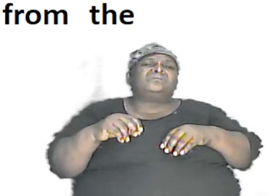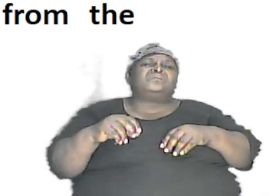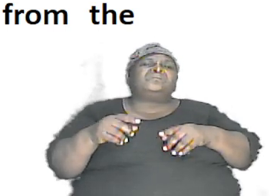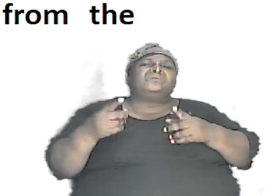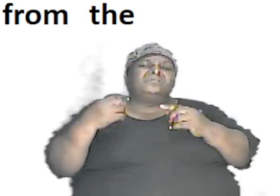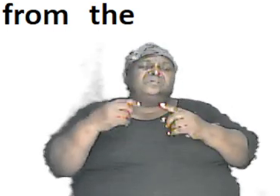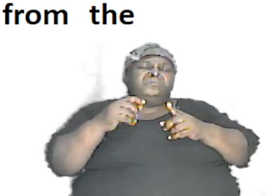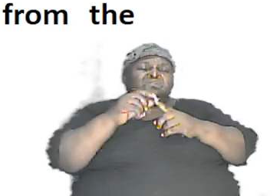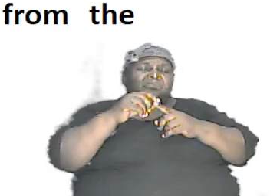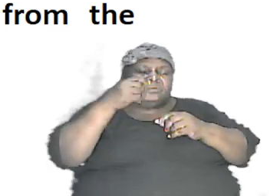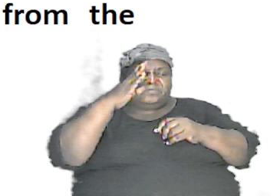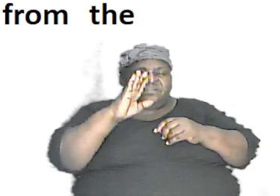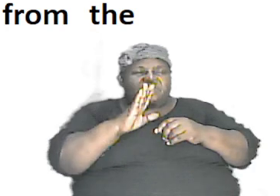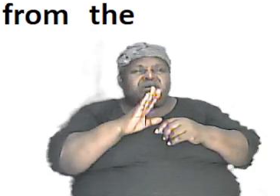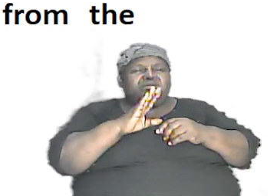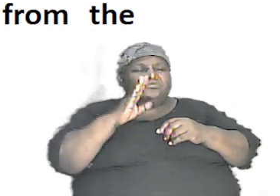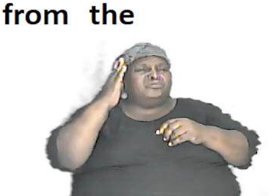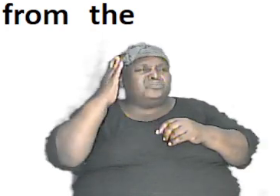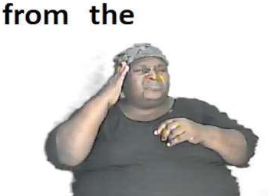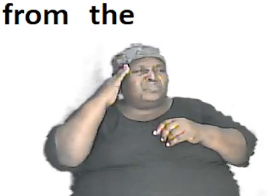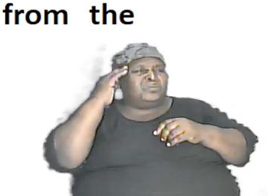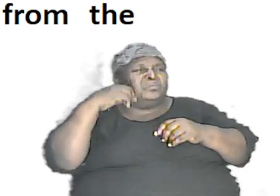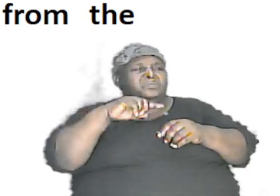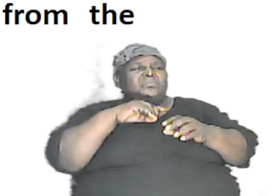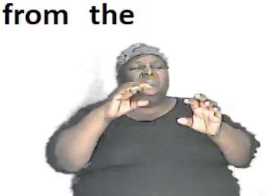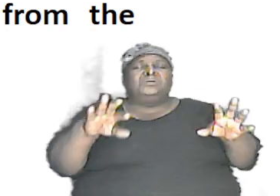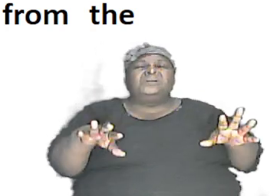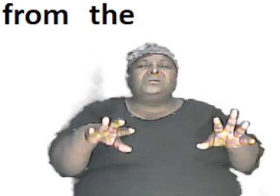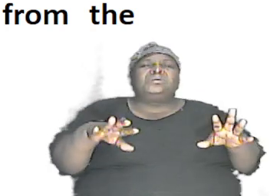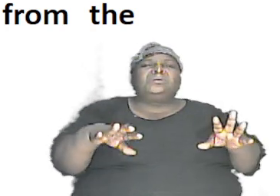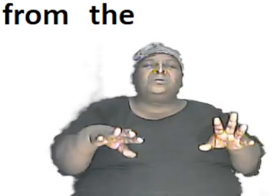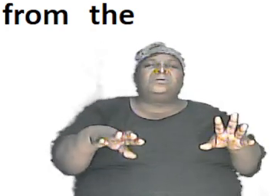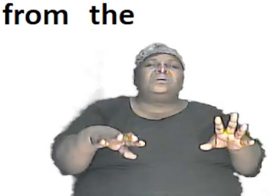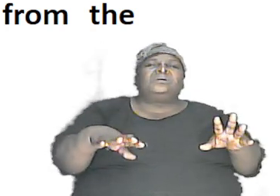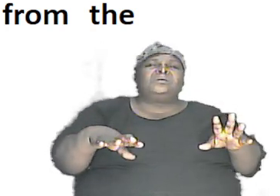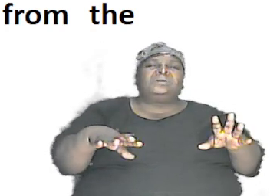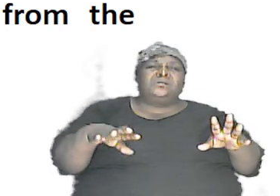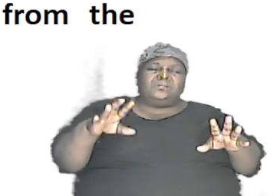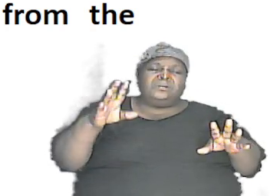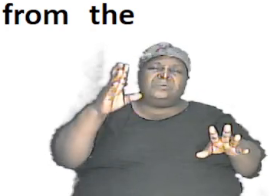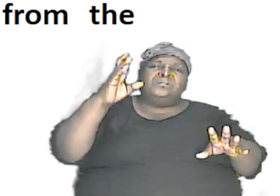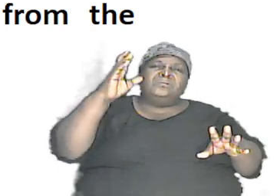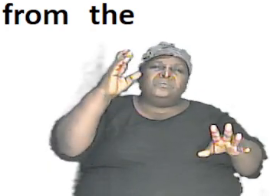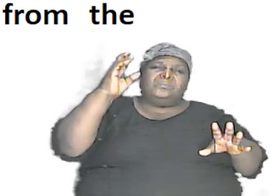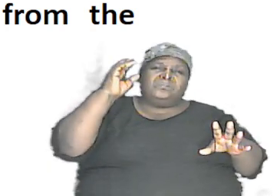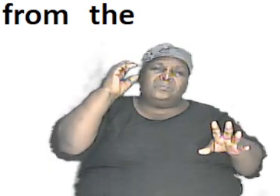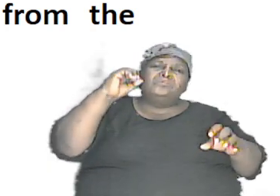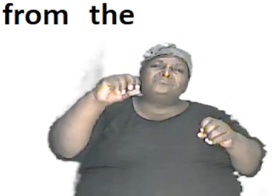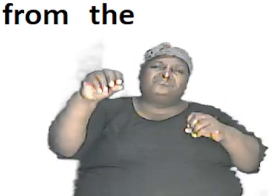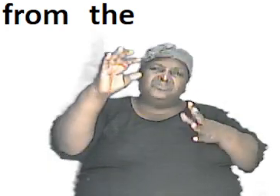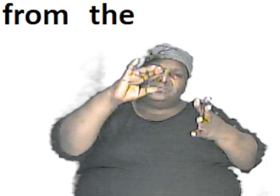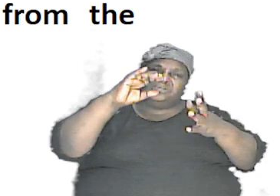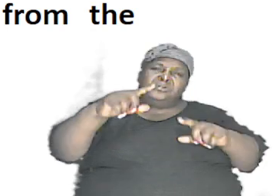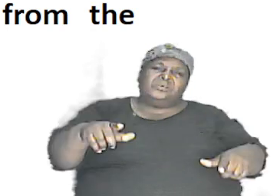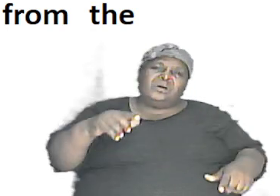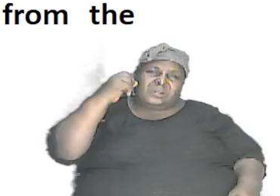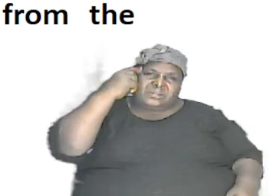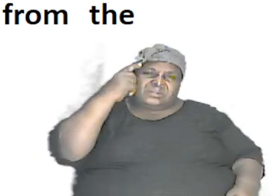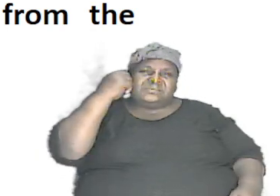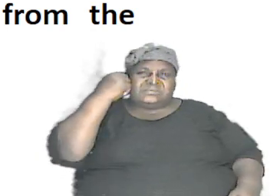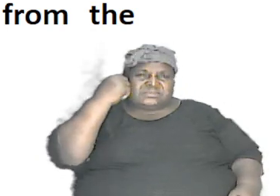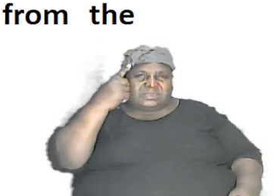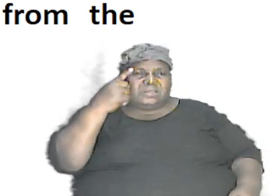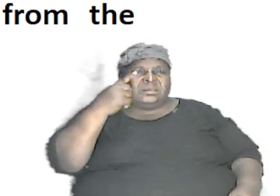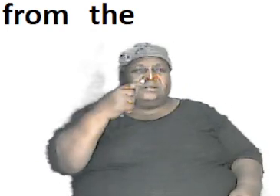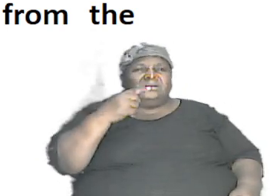so we know that we can work with it because we have established that the Bible is right and the Bible